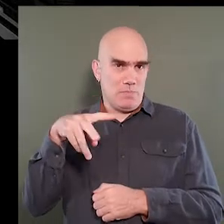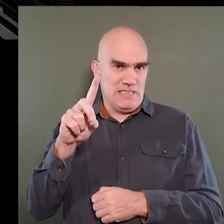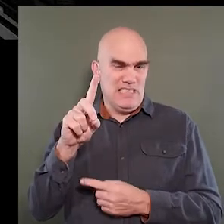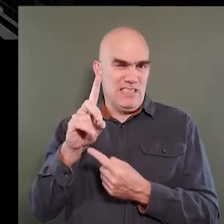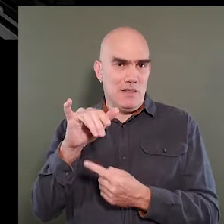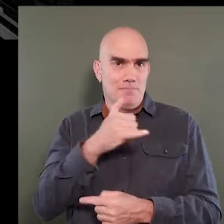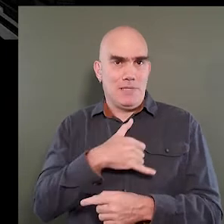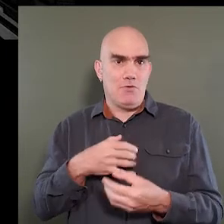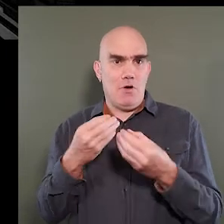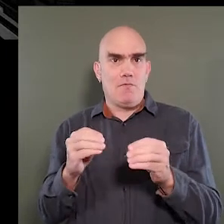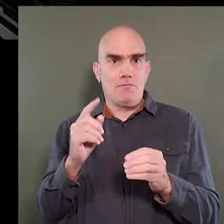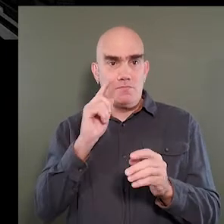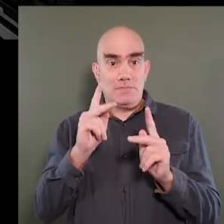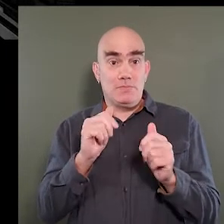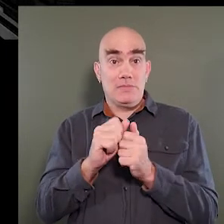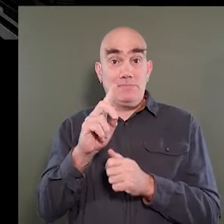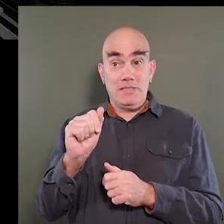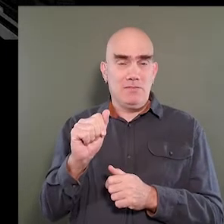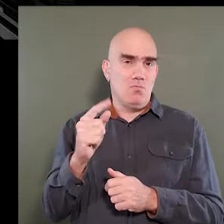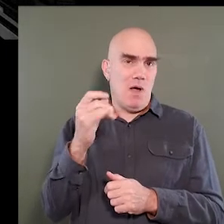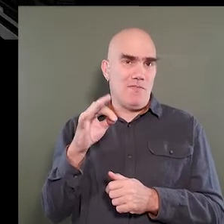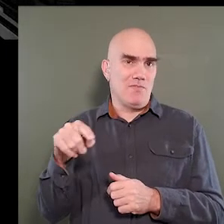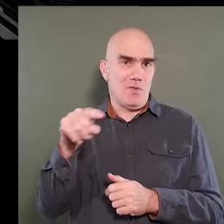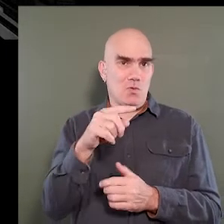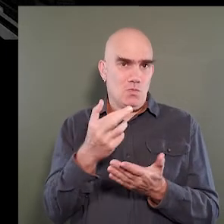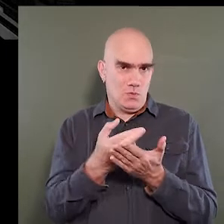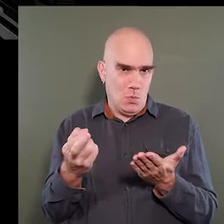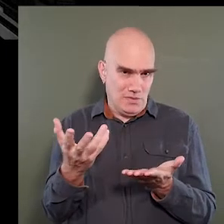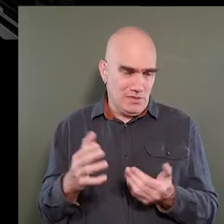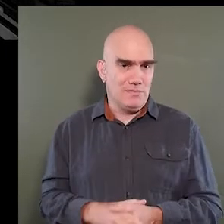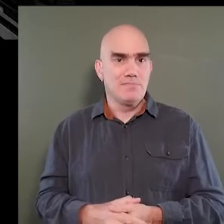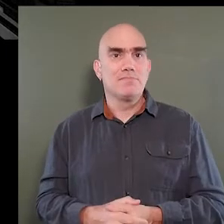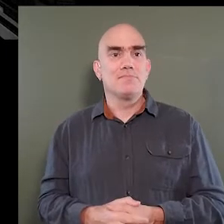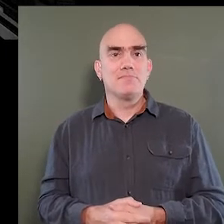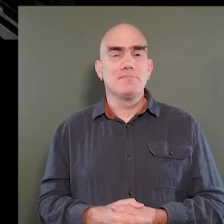for People with Disabilities, is one of those resources.